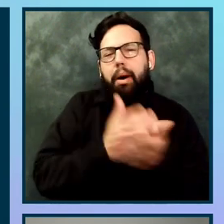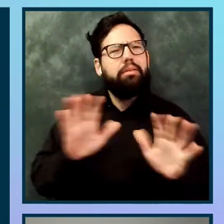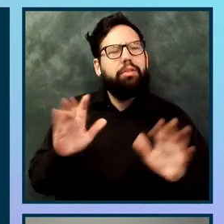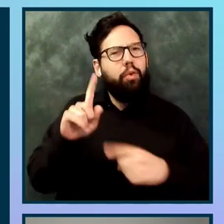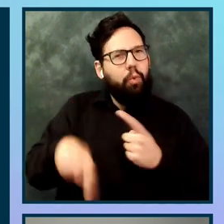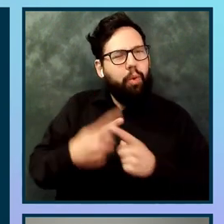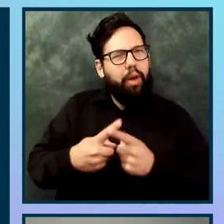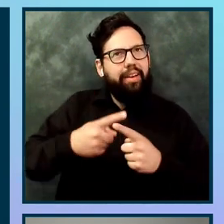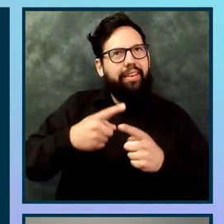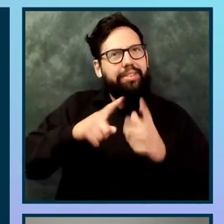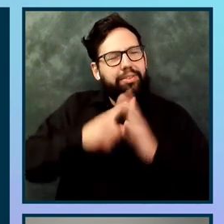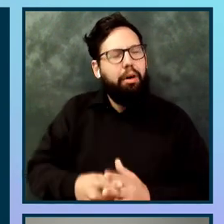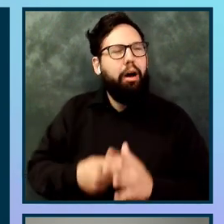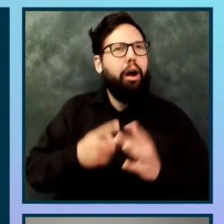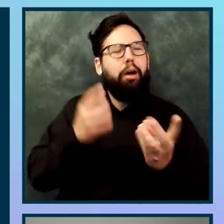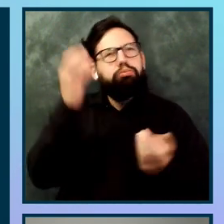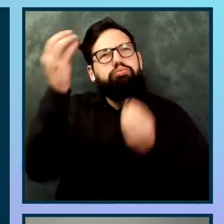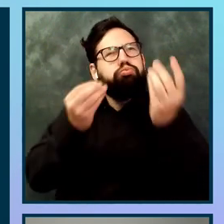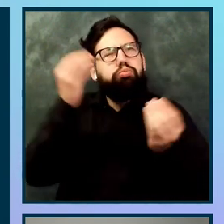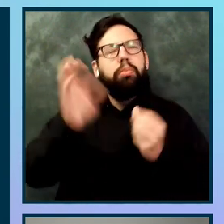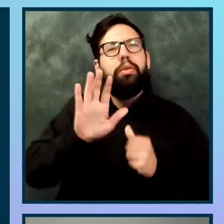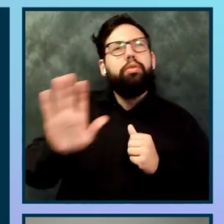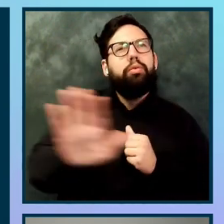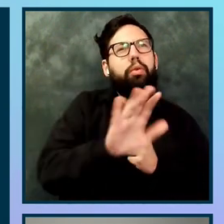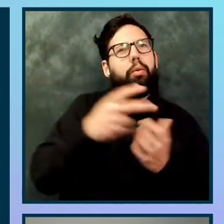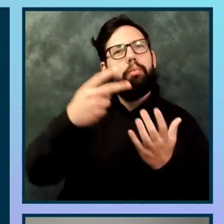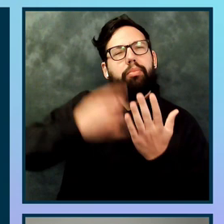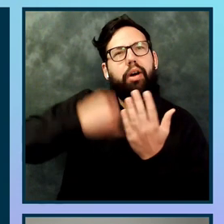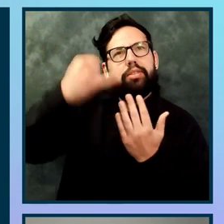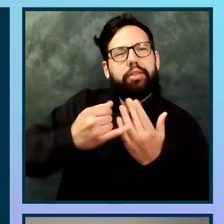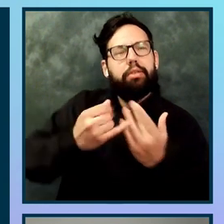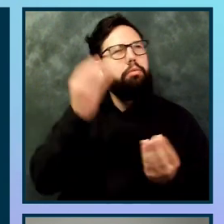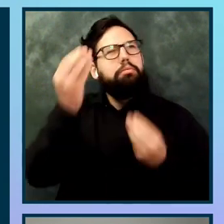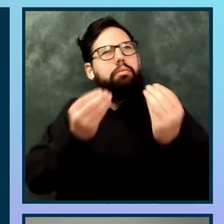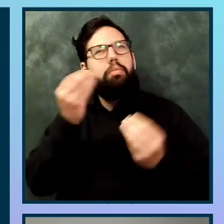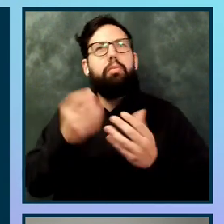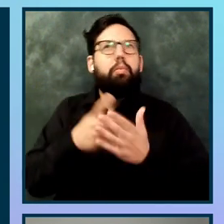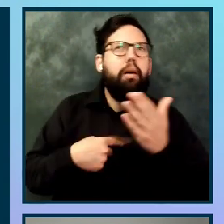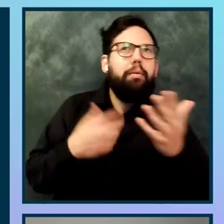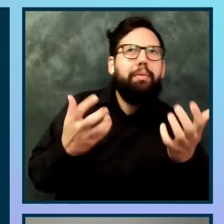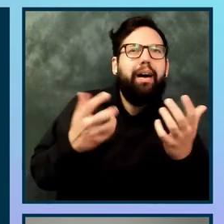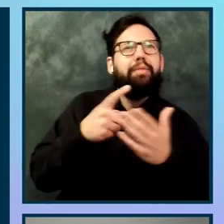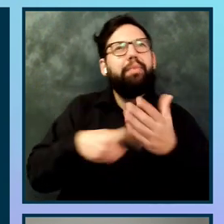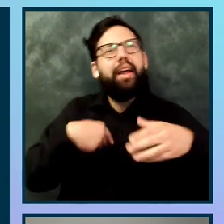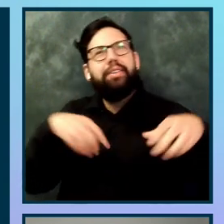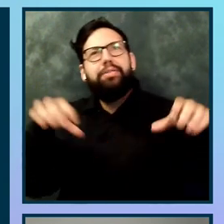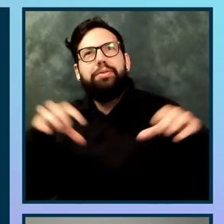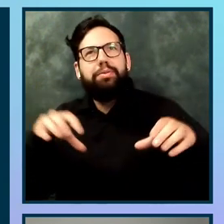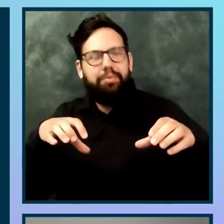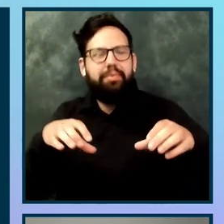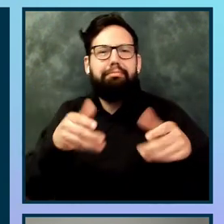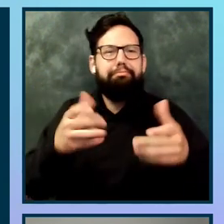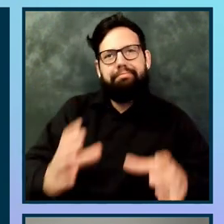And as well, the responsibility of making a product